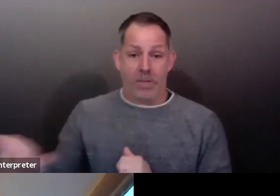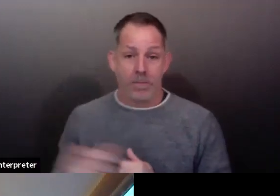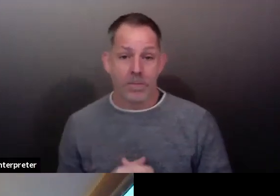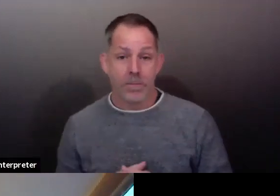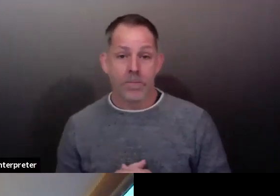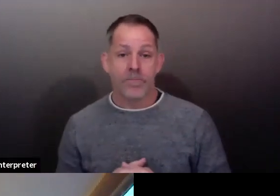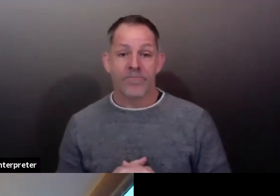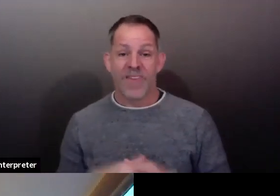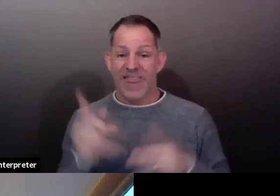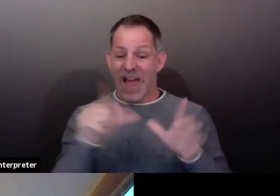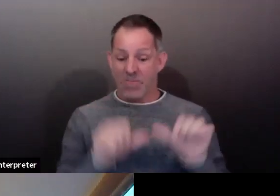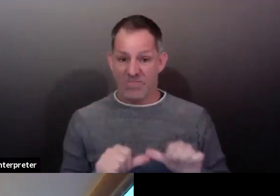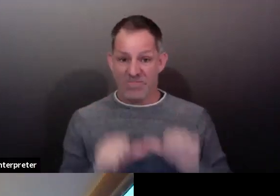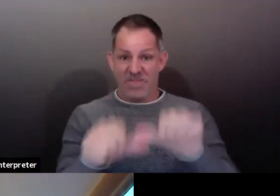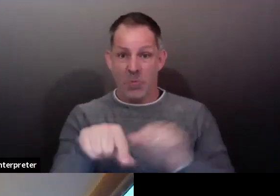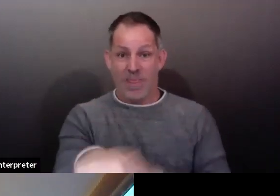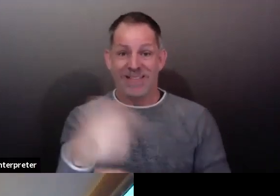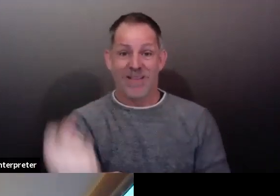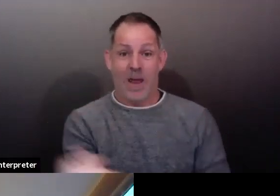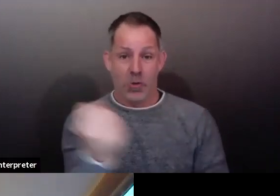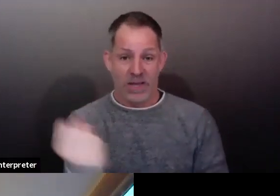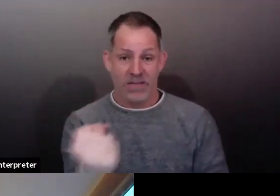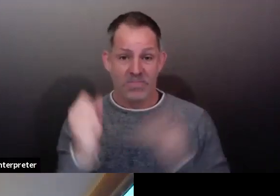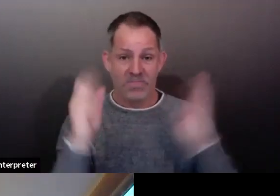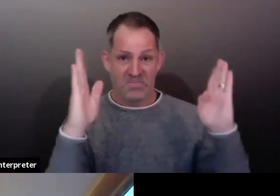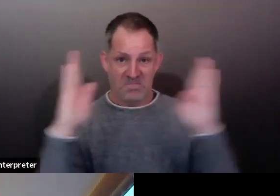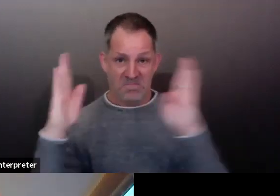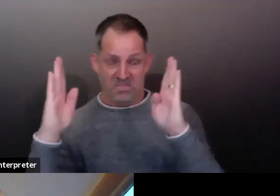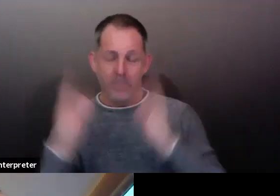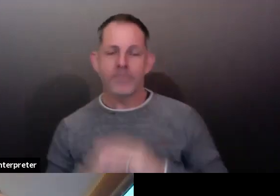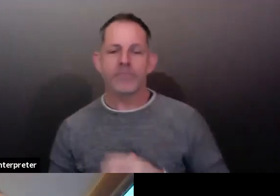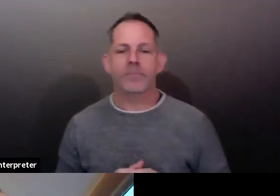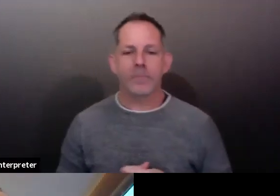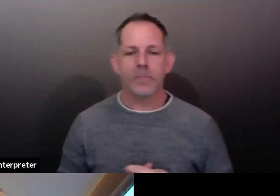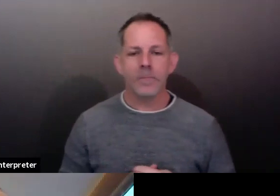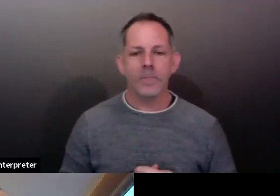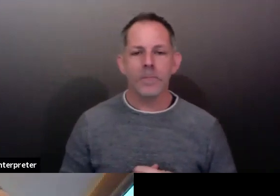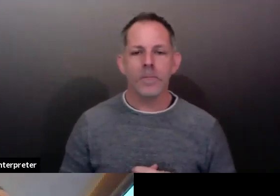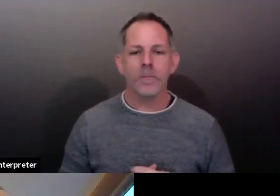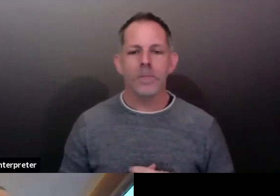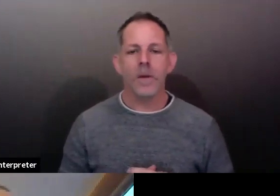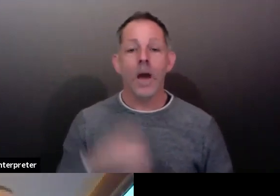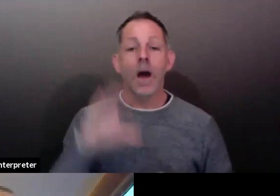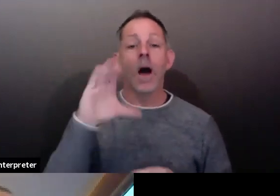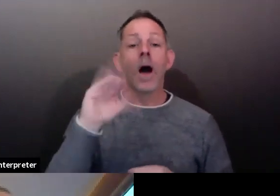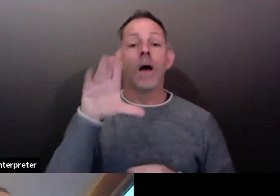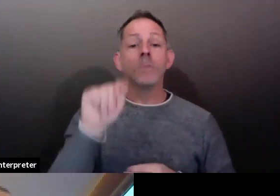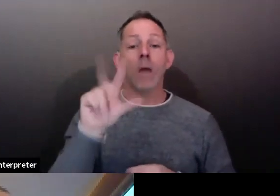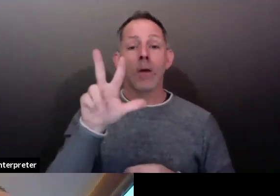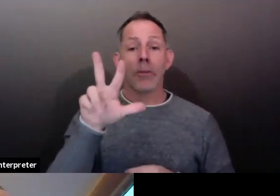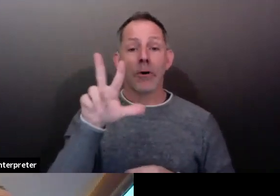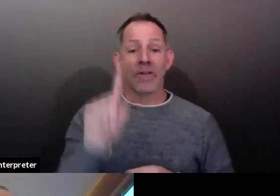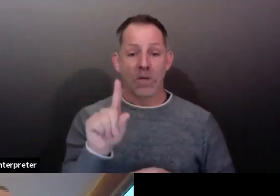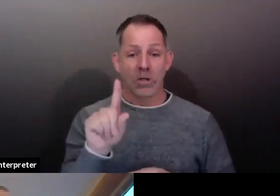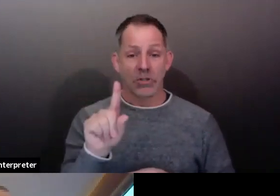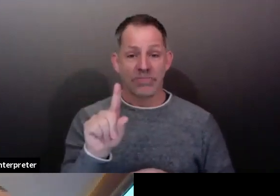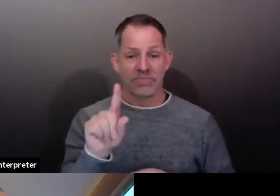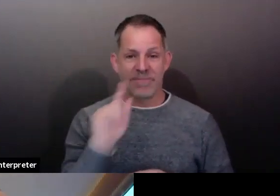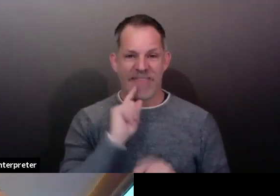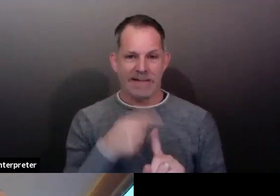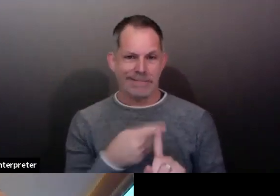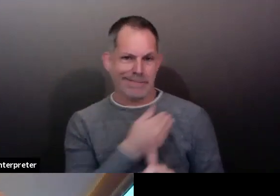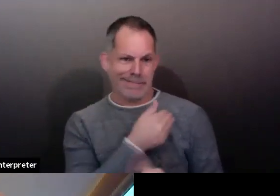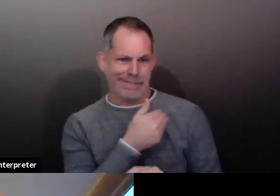October 31st. So that was a small about a 5%